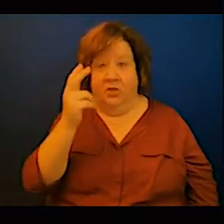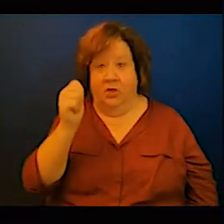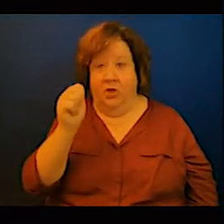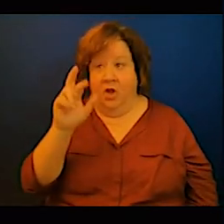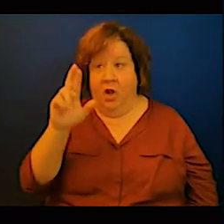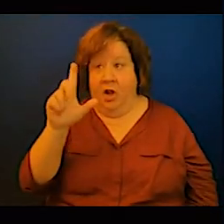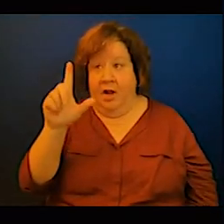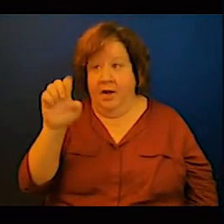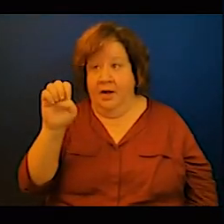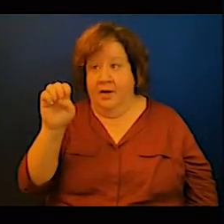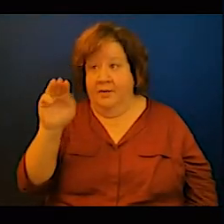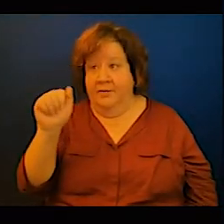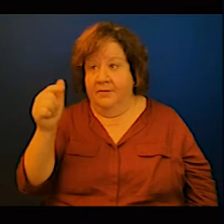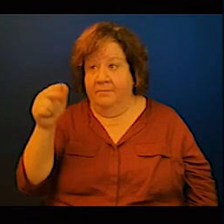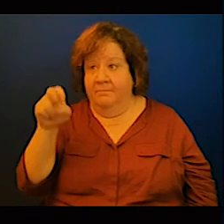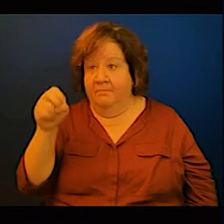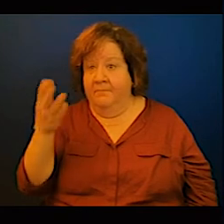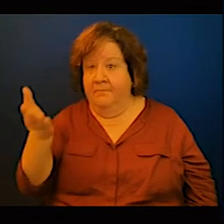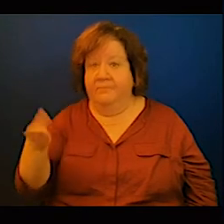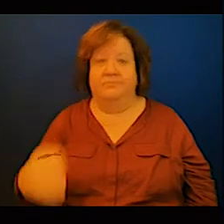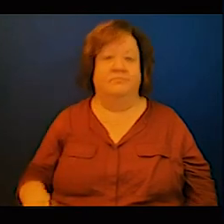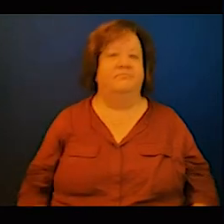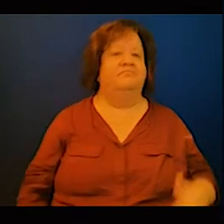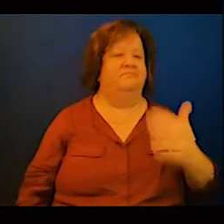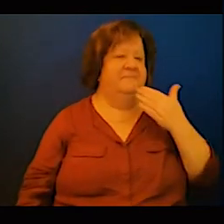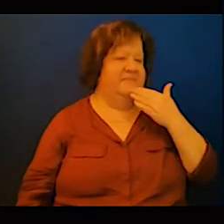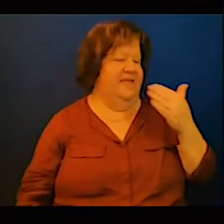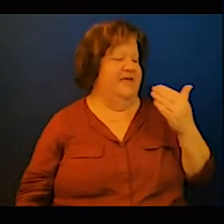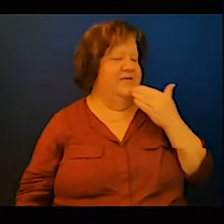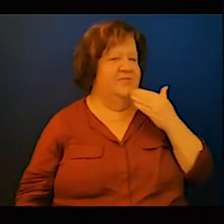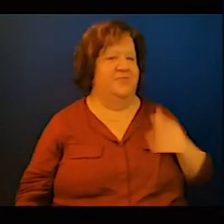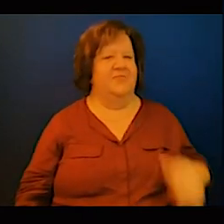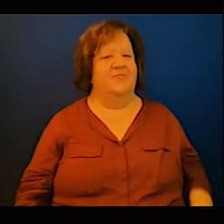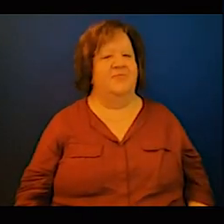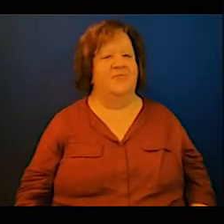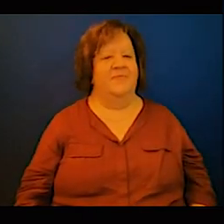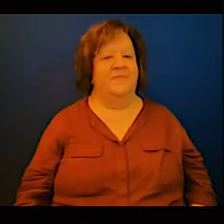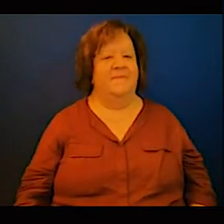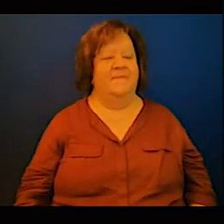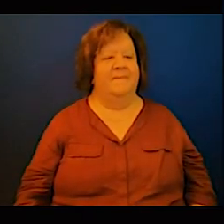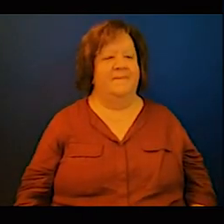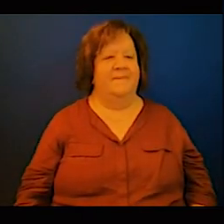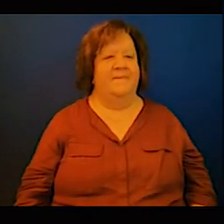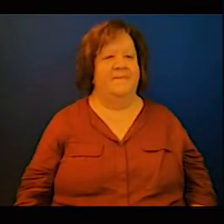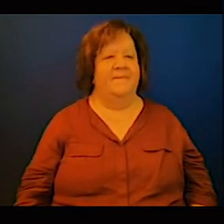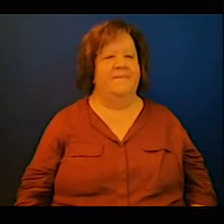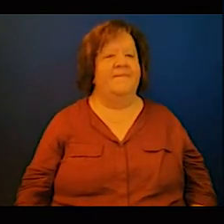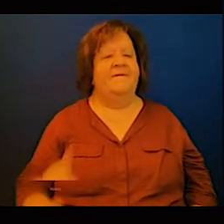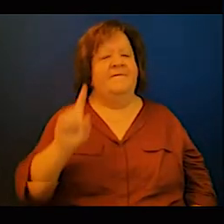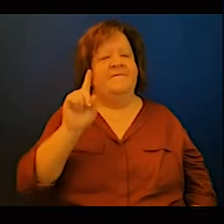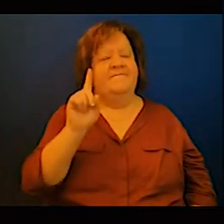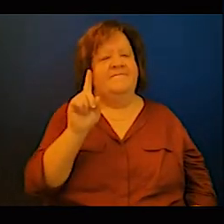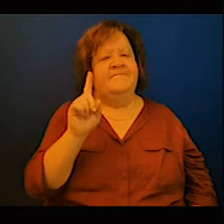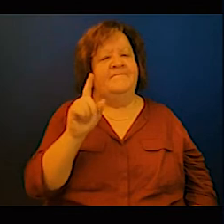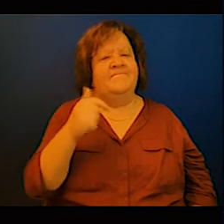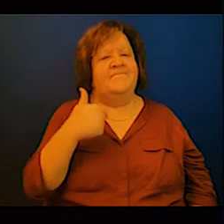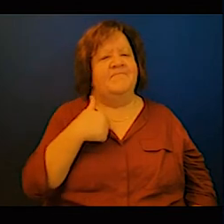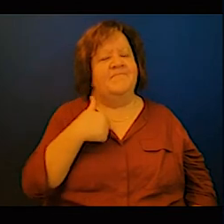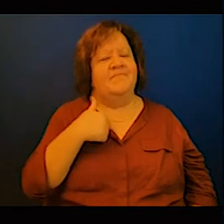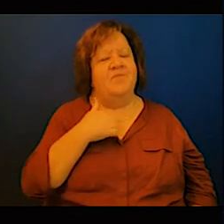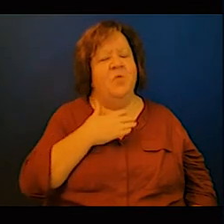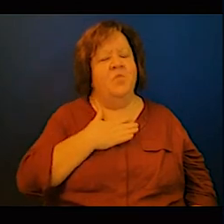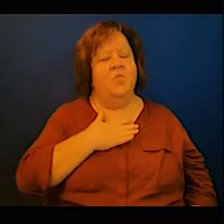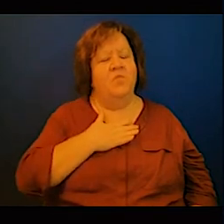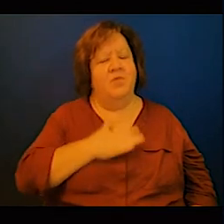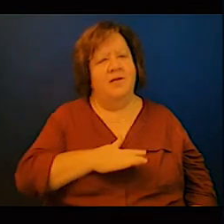share my thoughts on the issue that were raised by the banker he said that we should